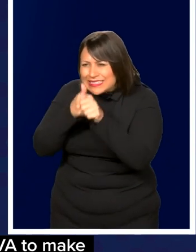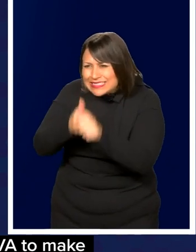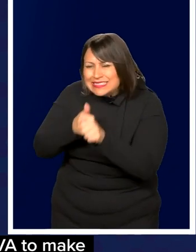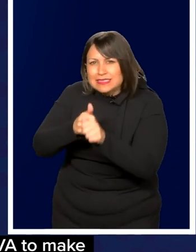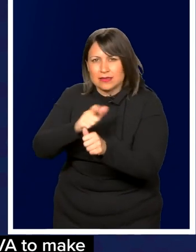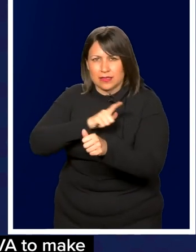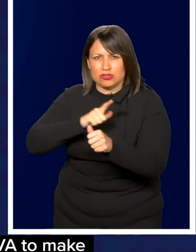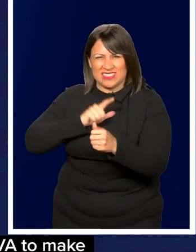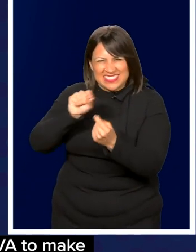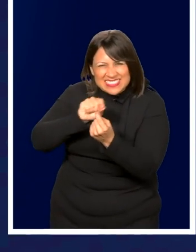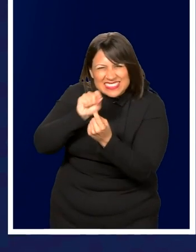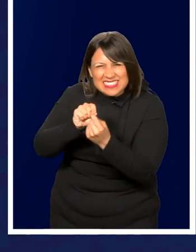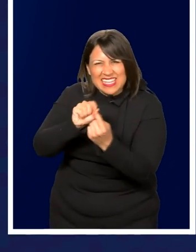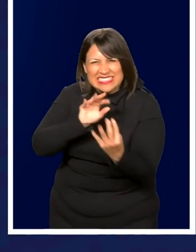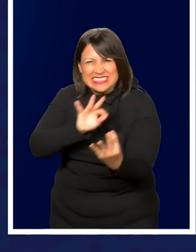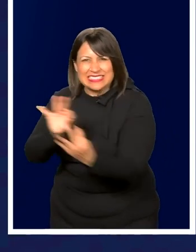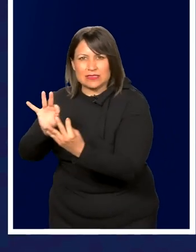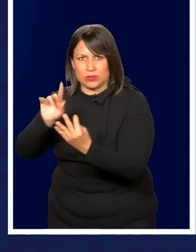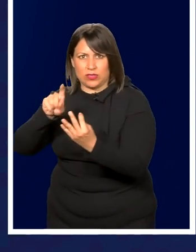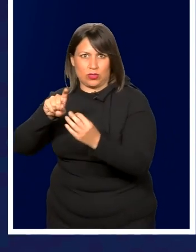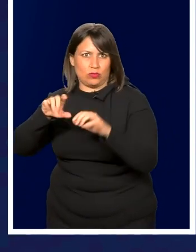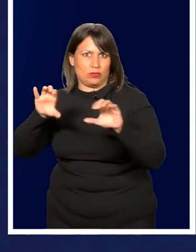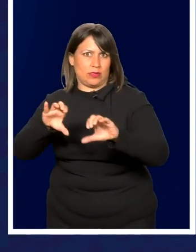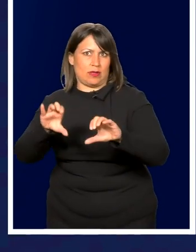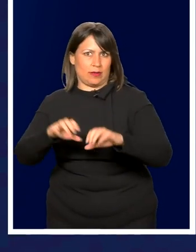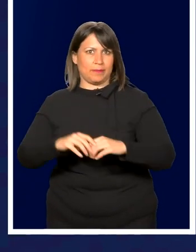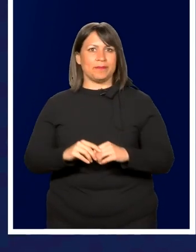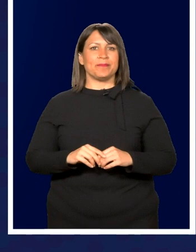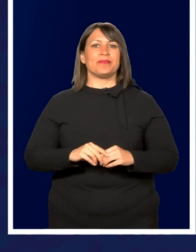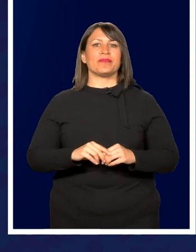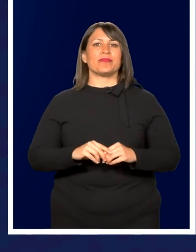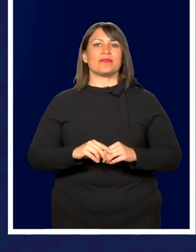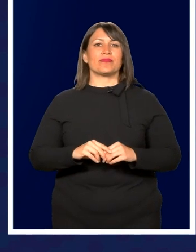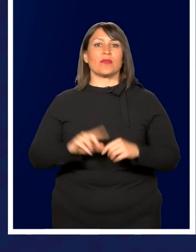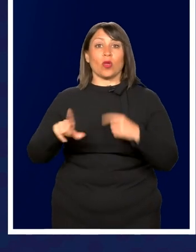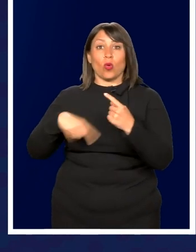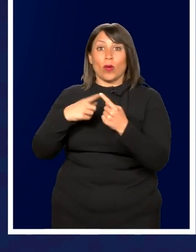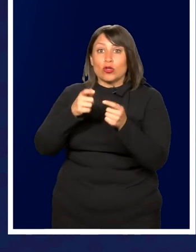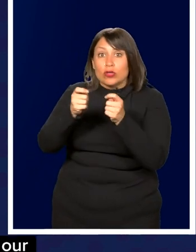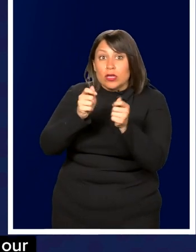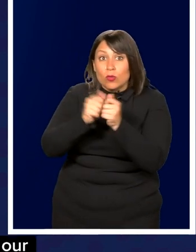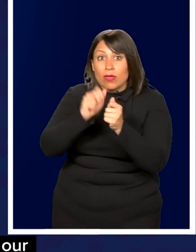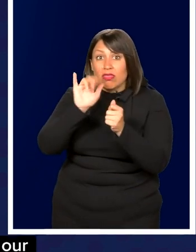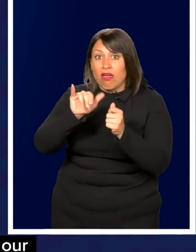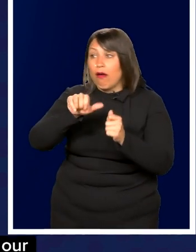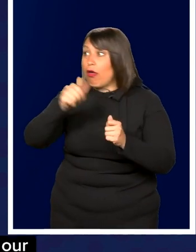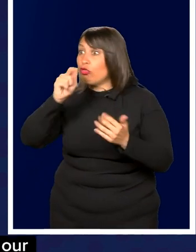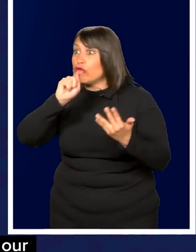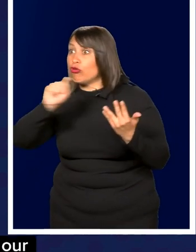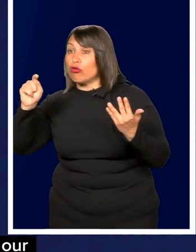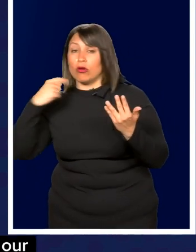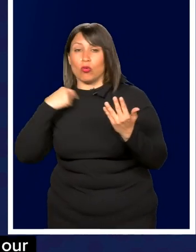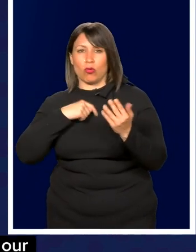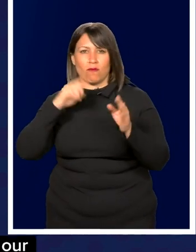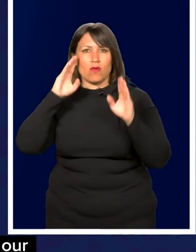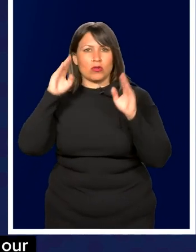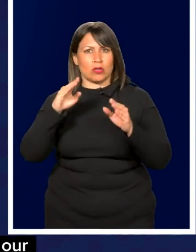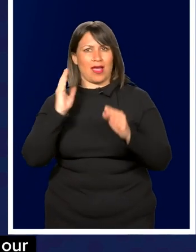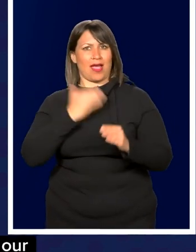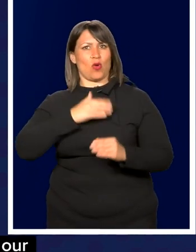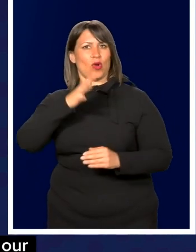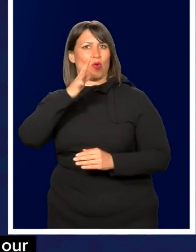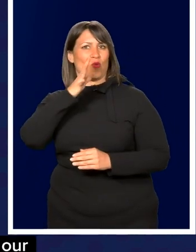doing exactly what the legislation said needed to be done. When you're dealing with that, the other things that we're focusing on